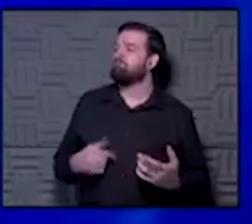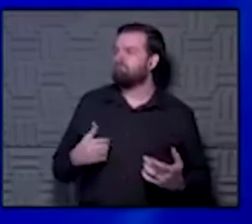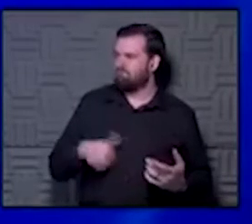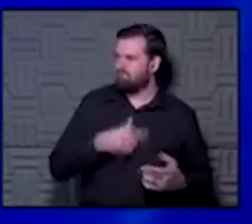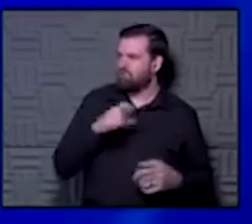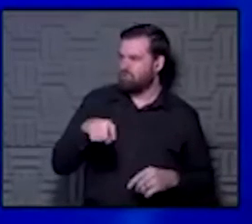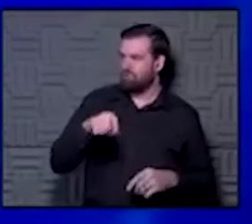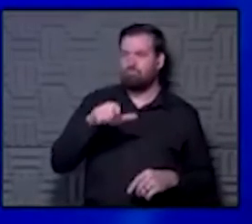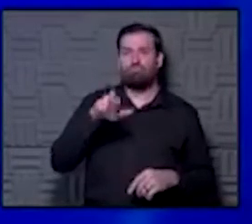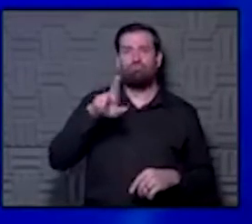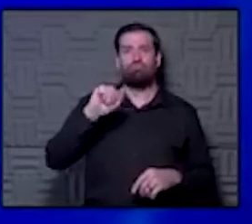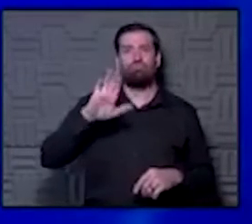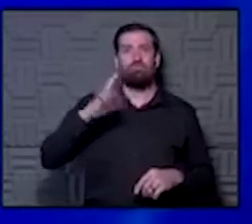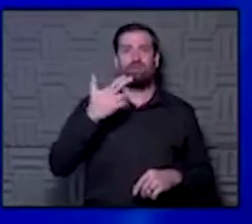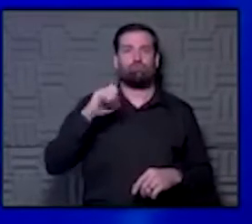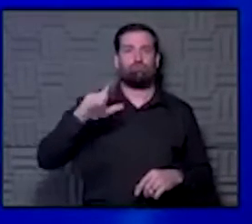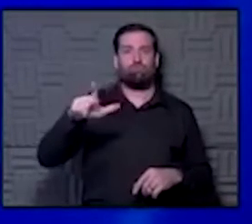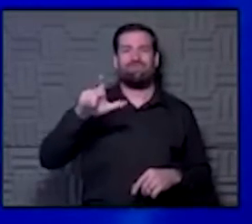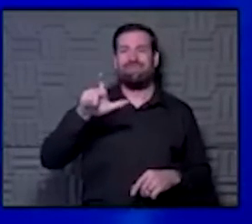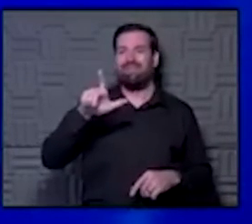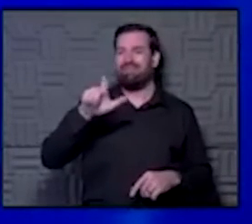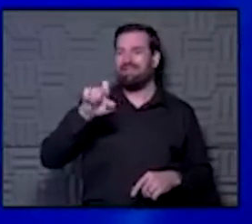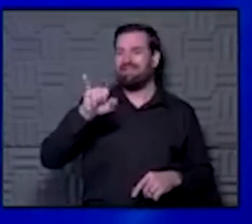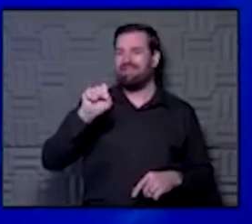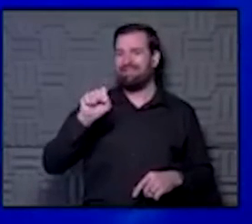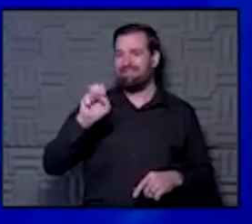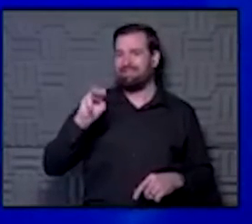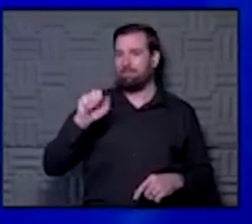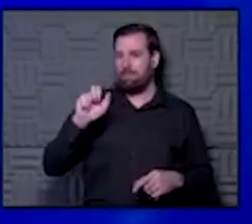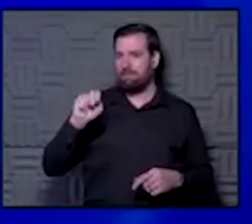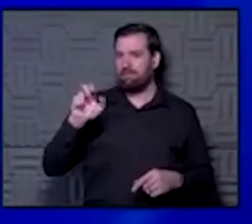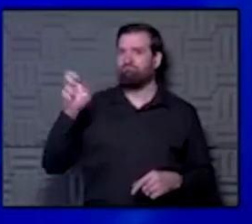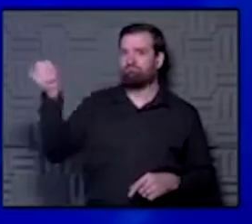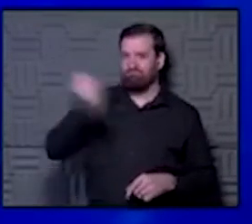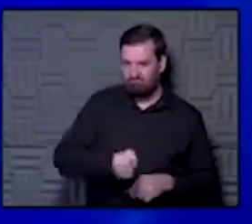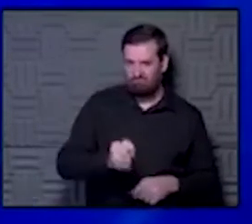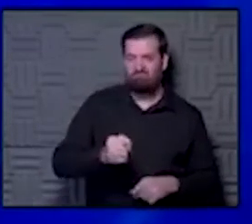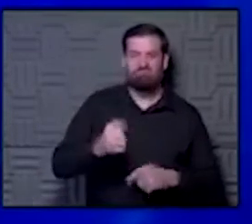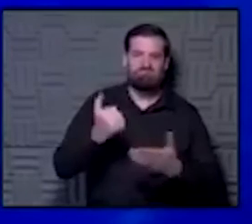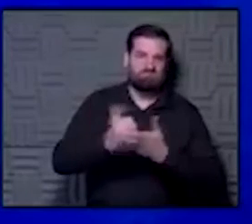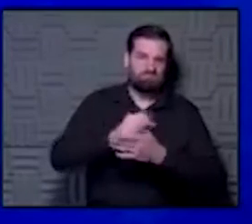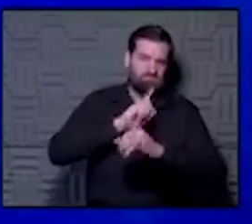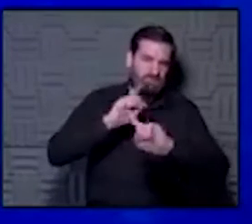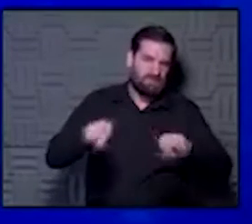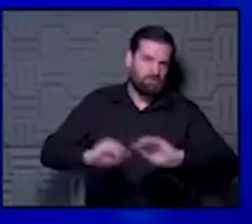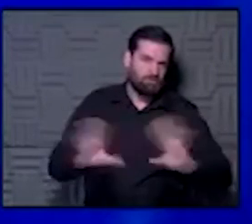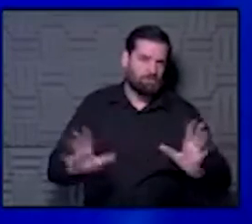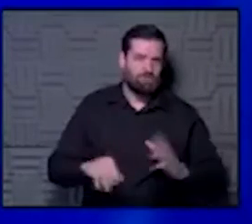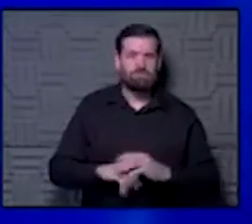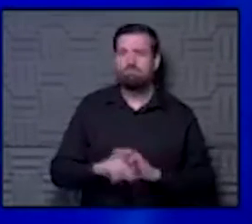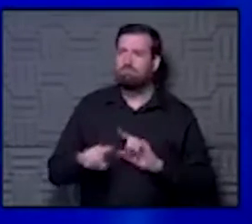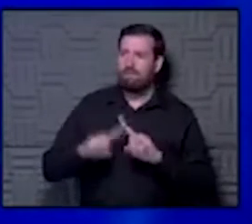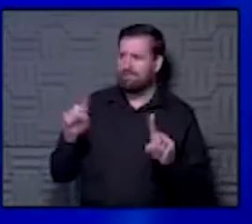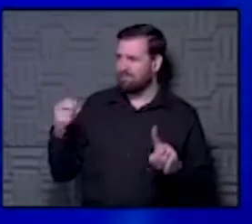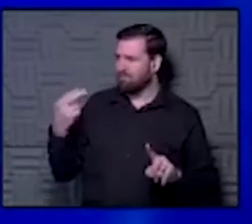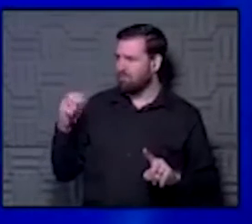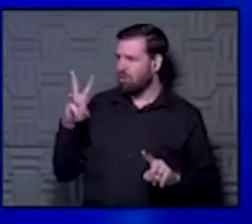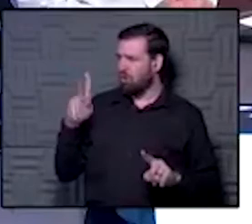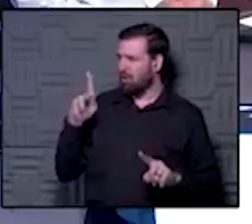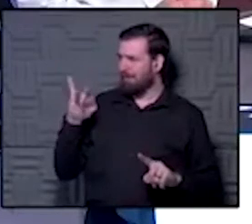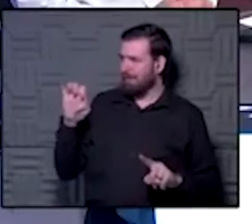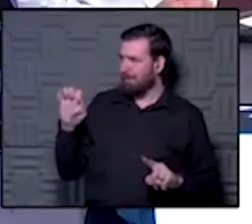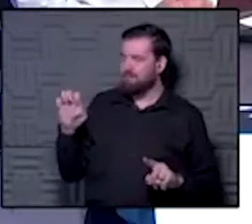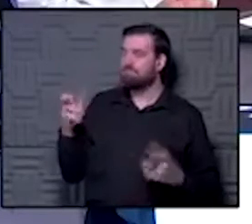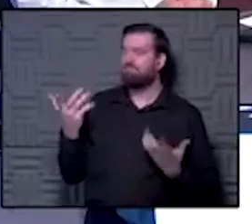Rachel Leesman back on our program. I just wrote her yesterday. I saw that. We'll get her back to help us answer that question. But Hawkeye, think it's all a matter of degree.